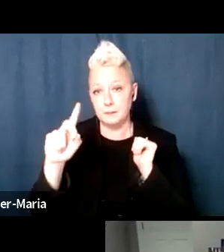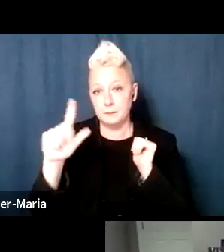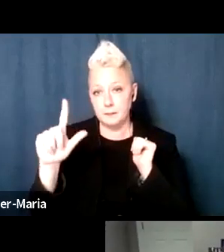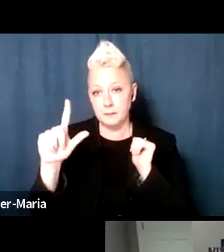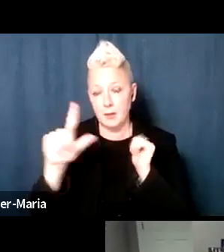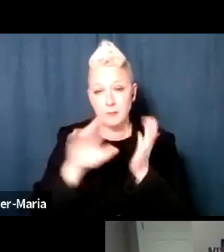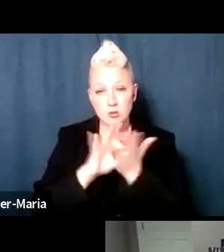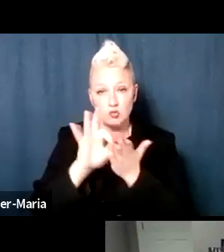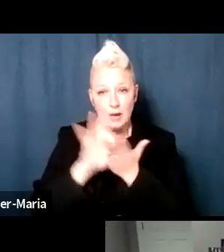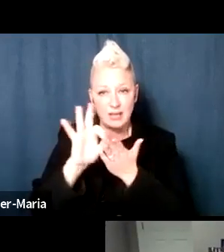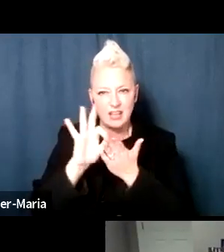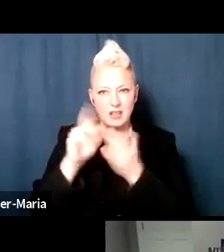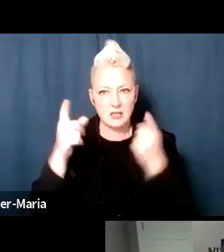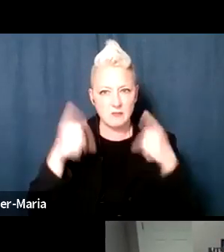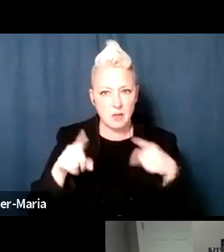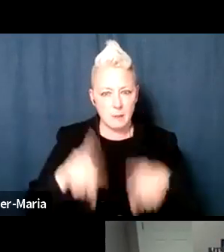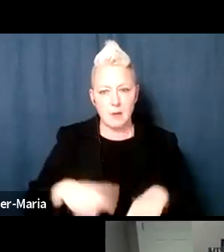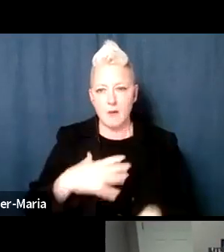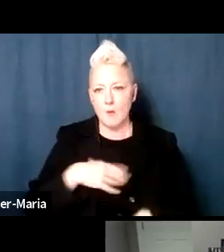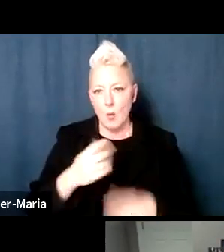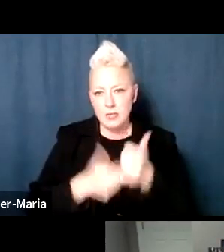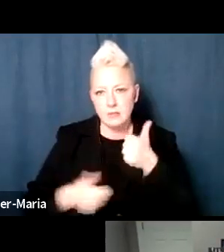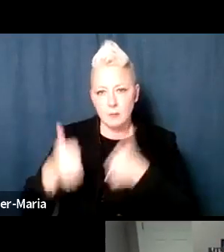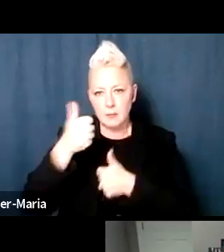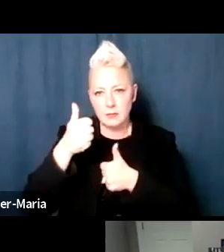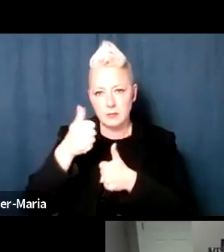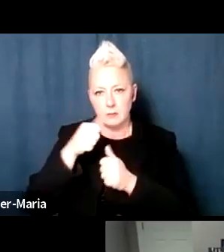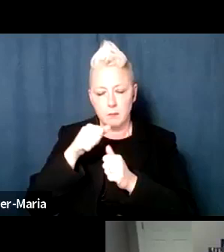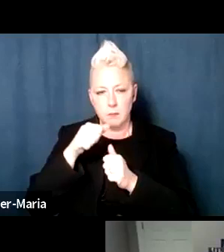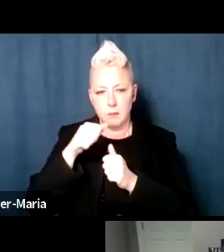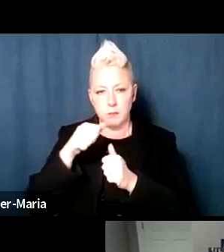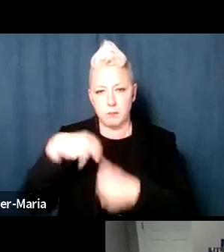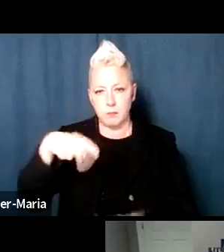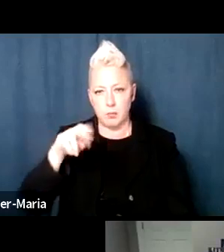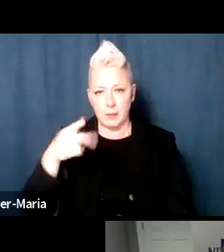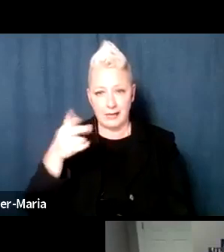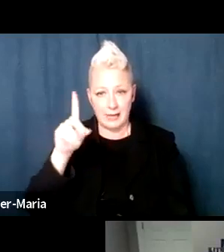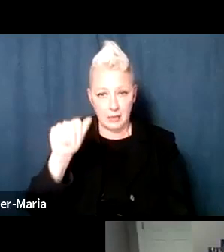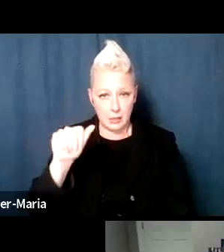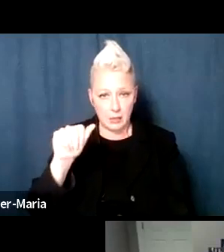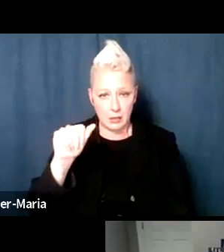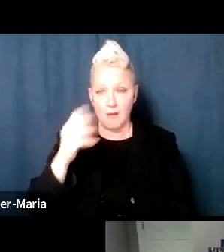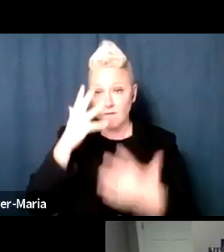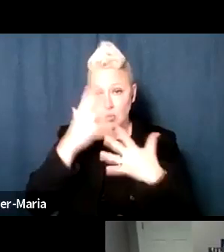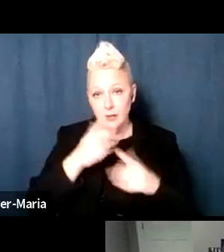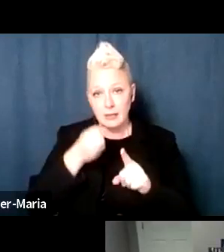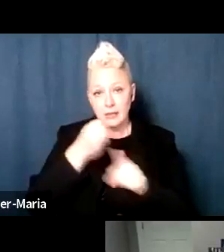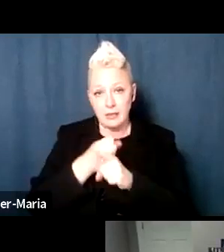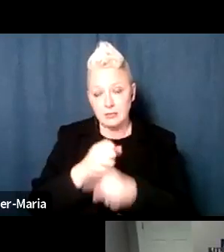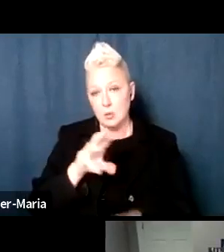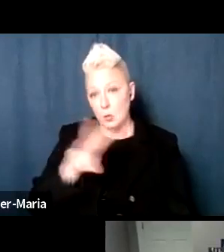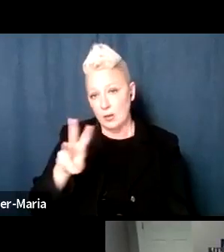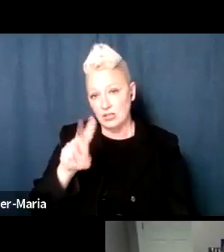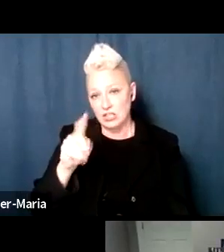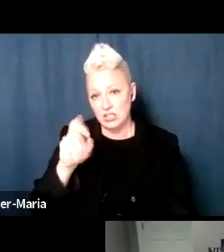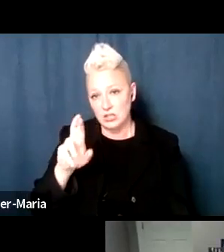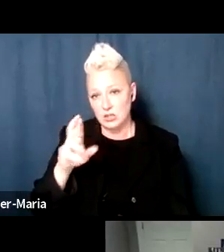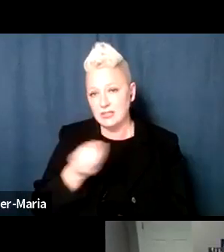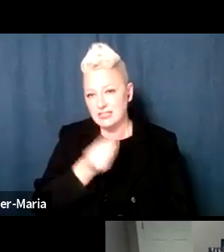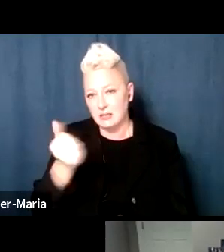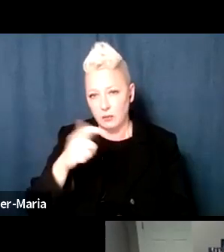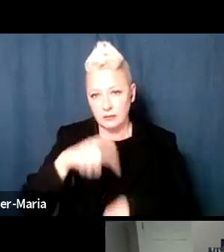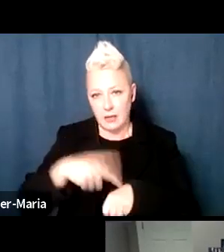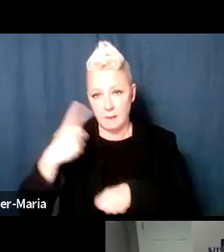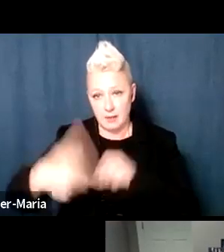tracking this phenomenon of white supremacist propaganda, which unfortunately has hit Westchester multiple times in the